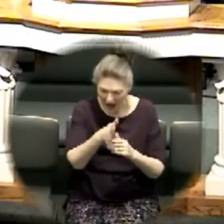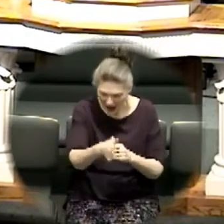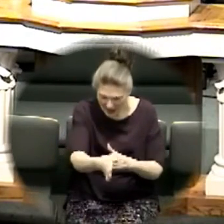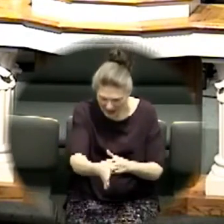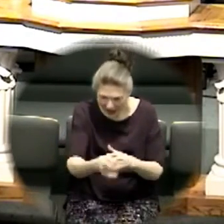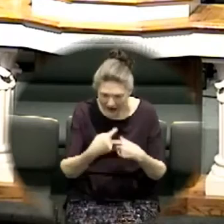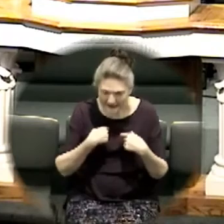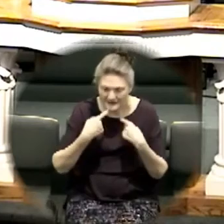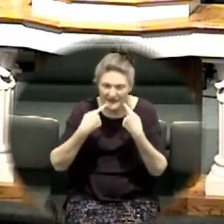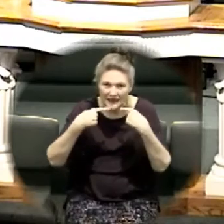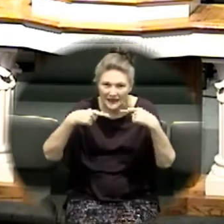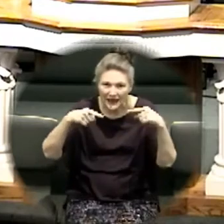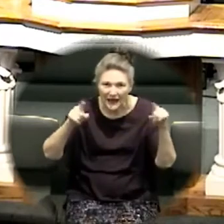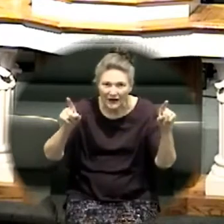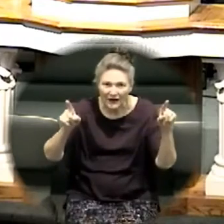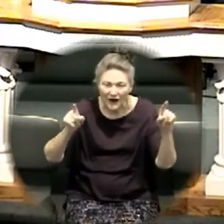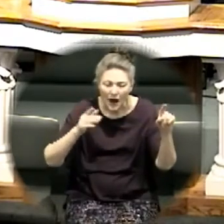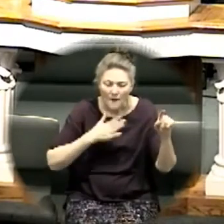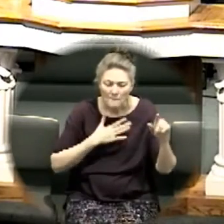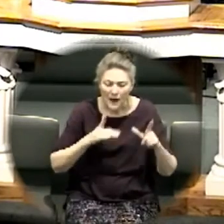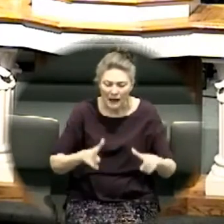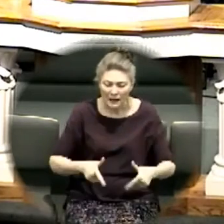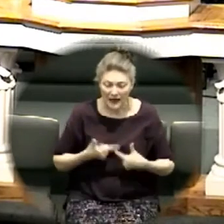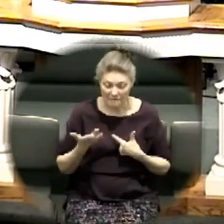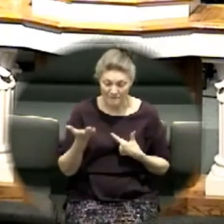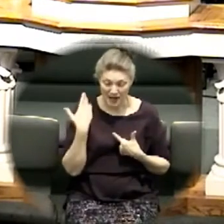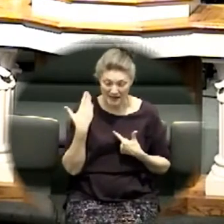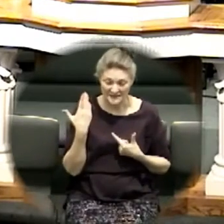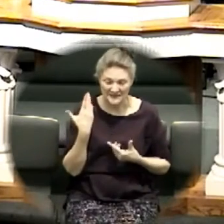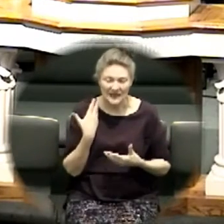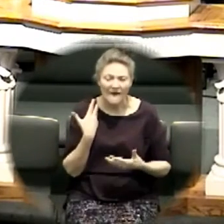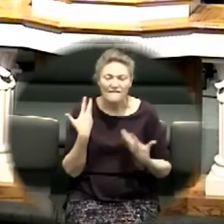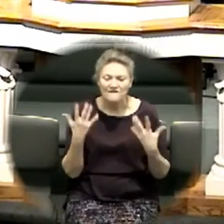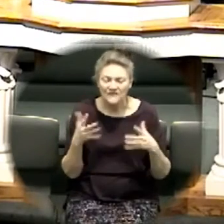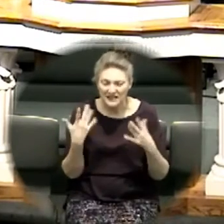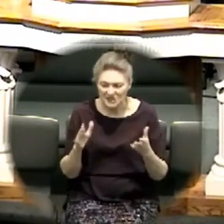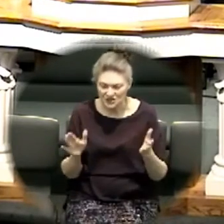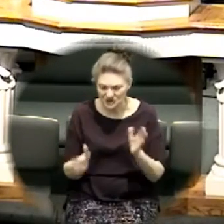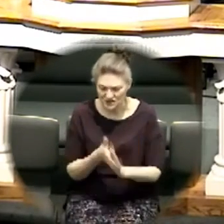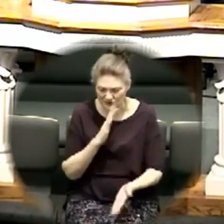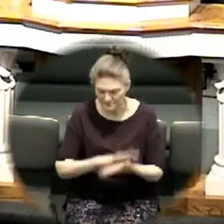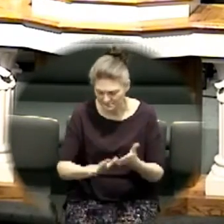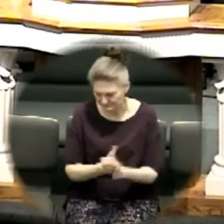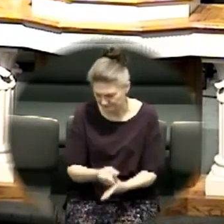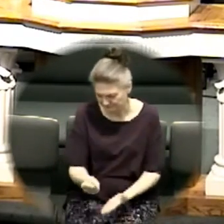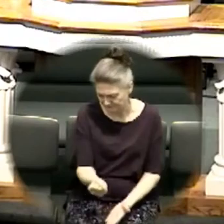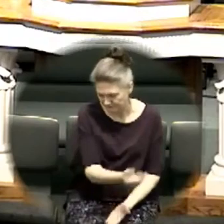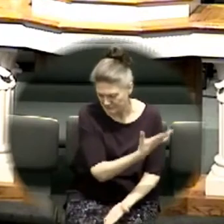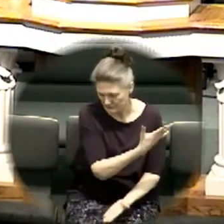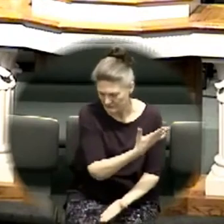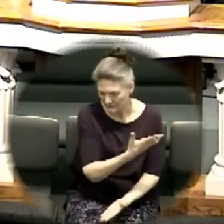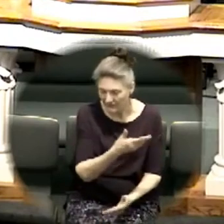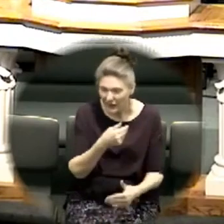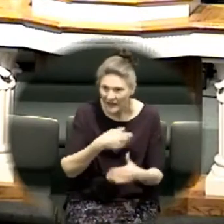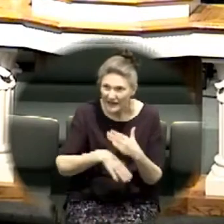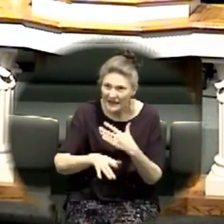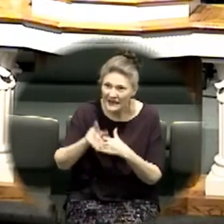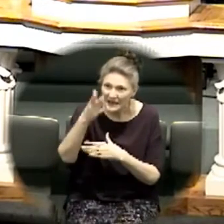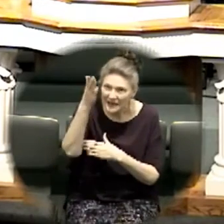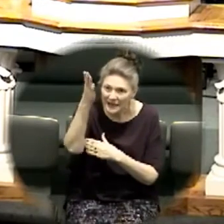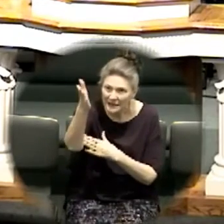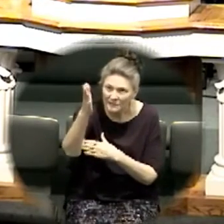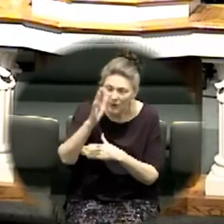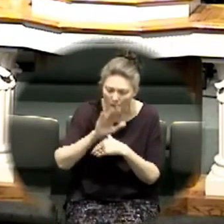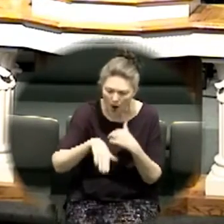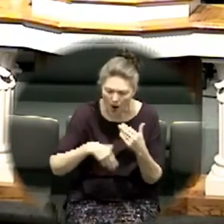declare to you my past is over in you my things are made new